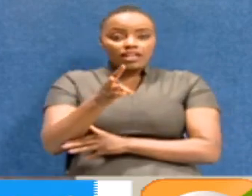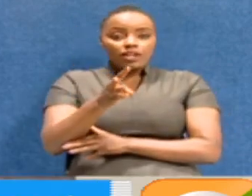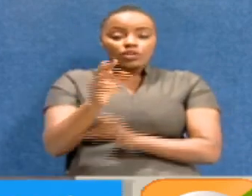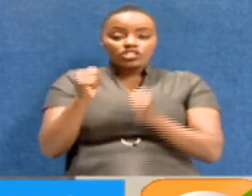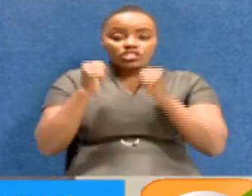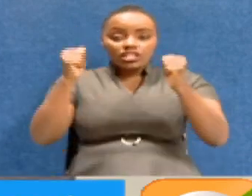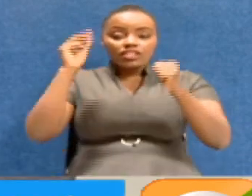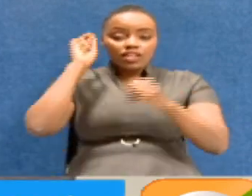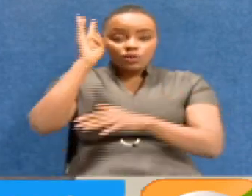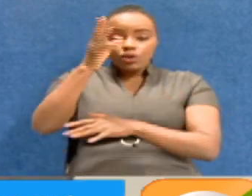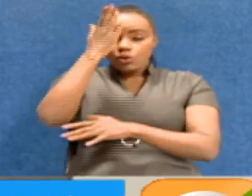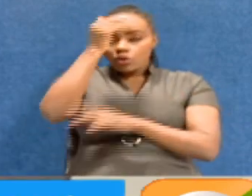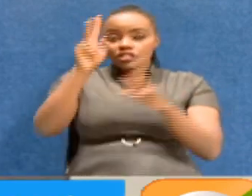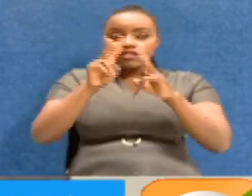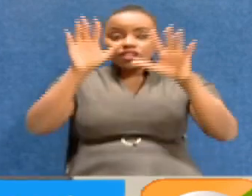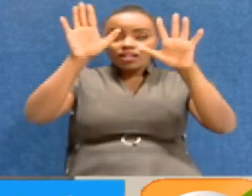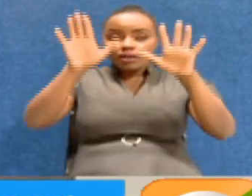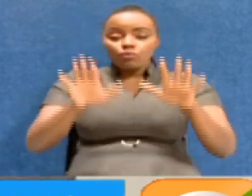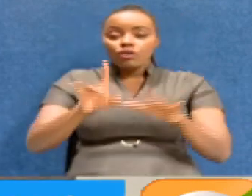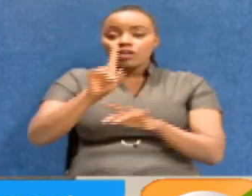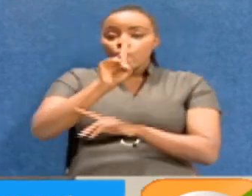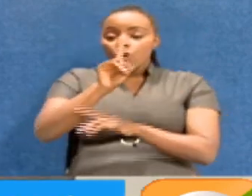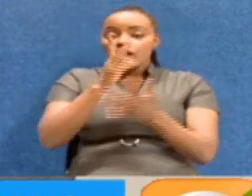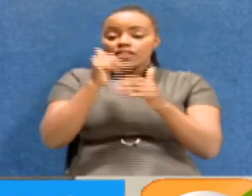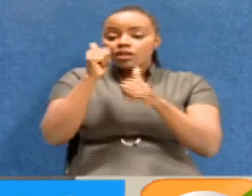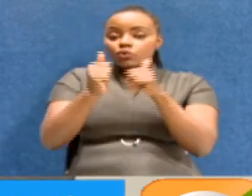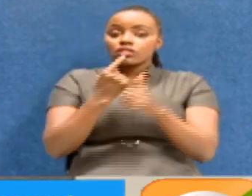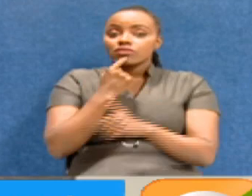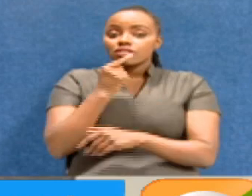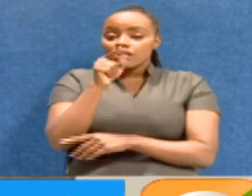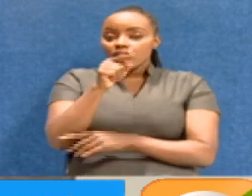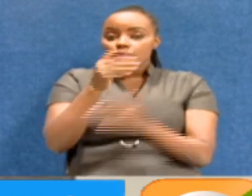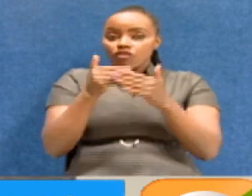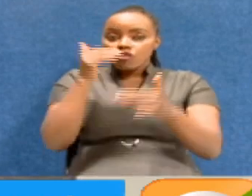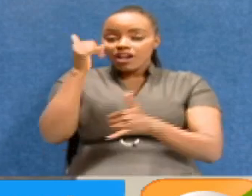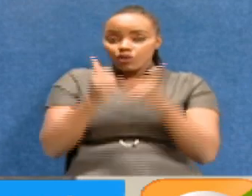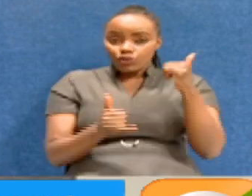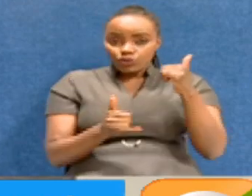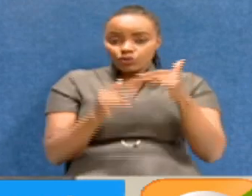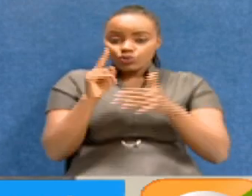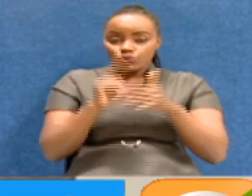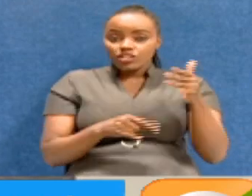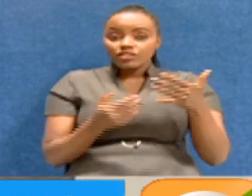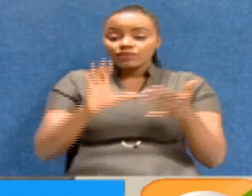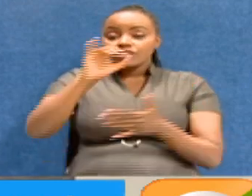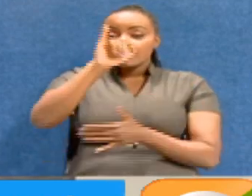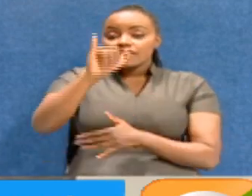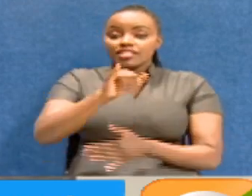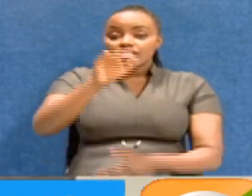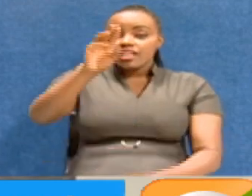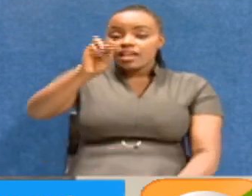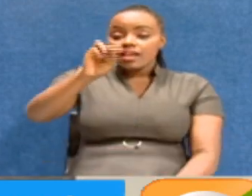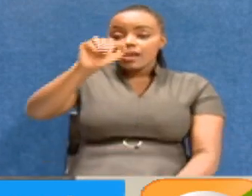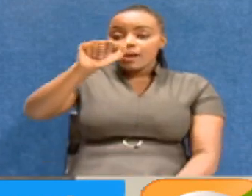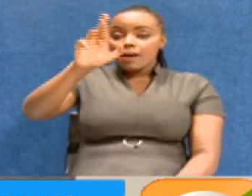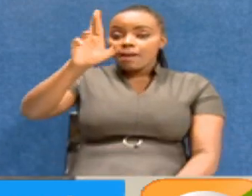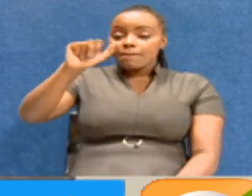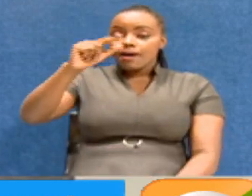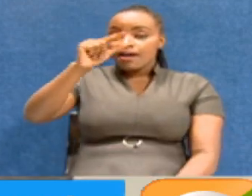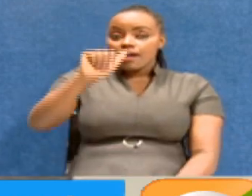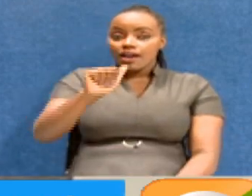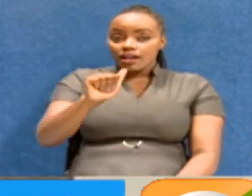strengthened because it's very critical. But one thing I can say, Trevor, before I conclude, is that Chief Justice Maraga actually